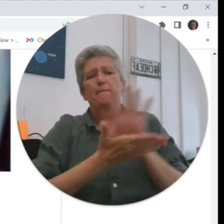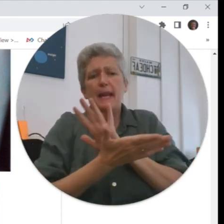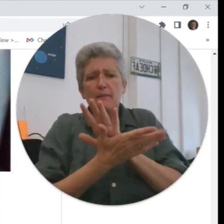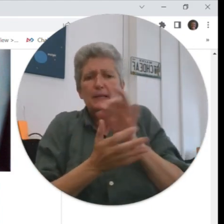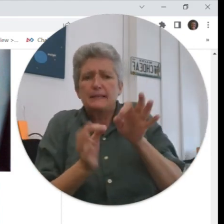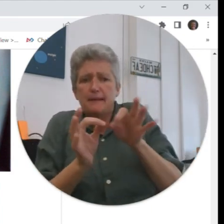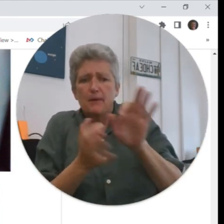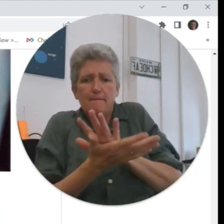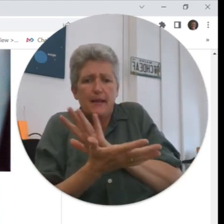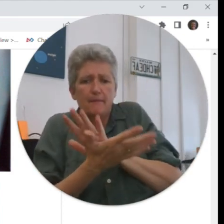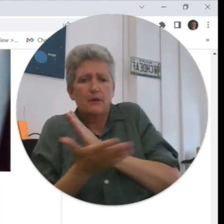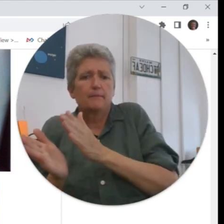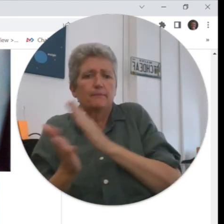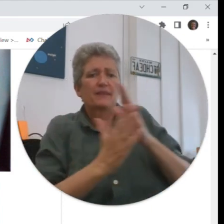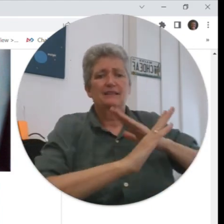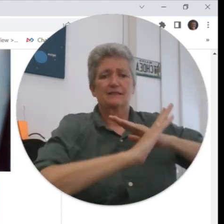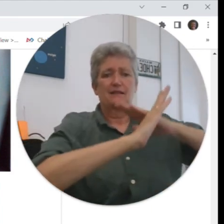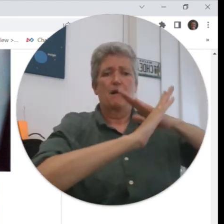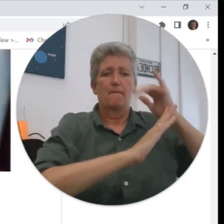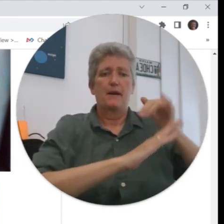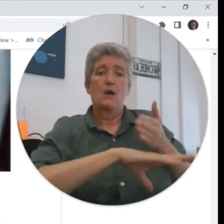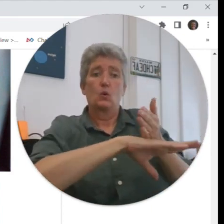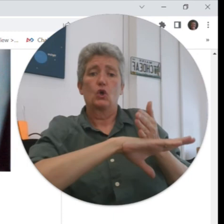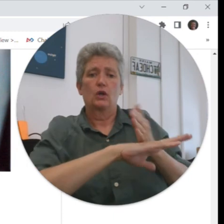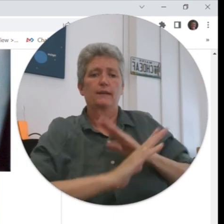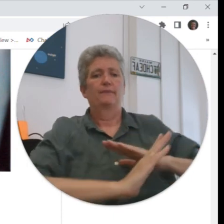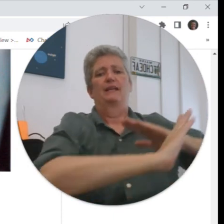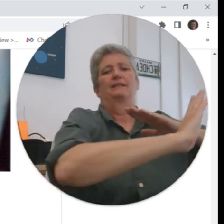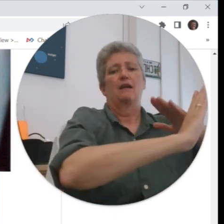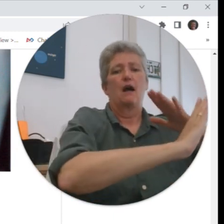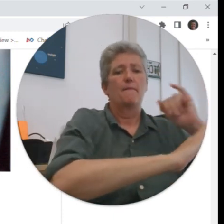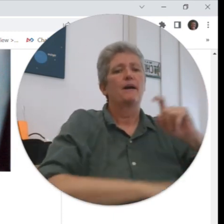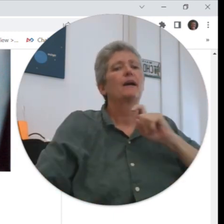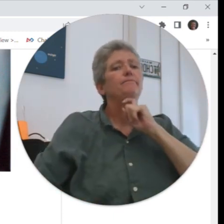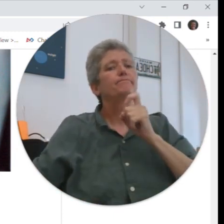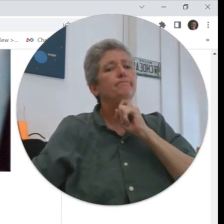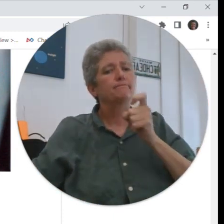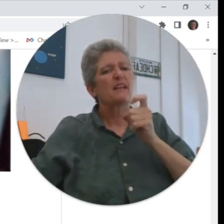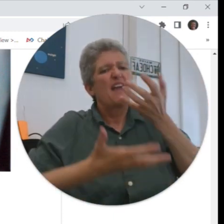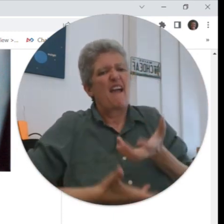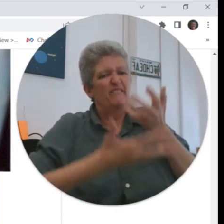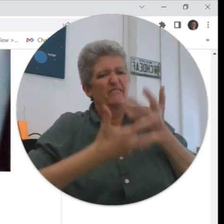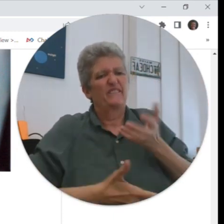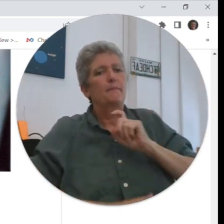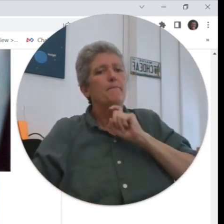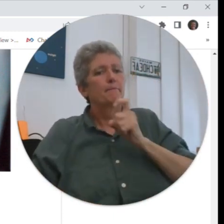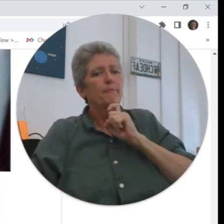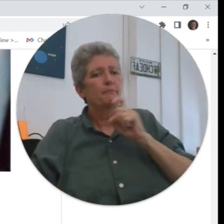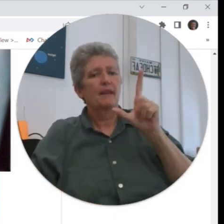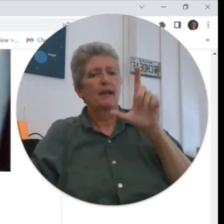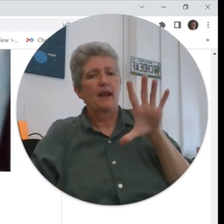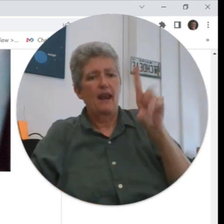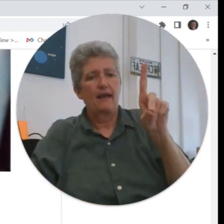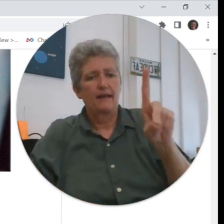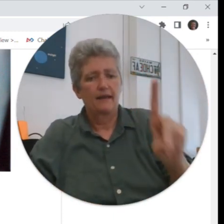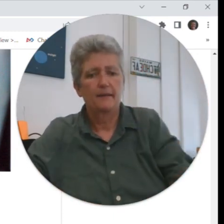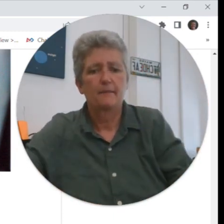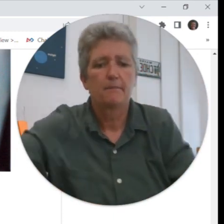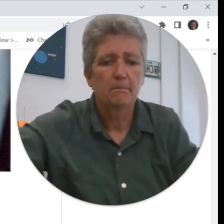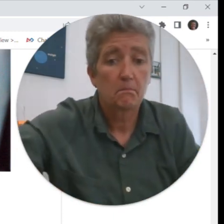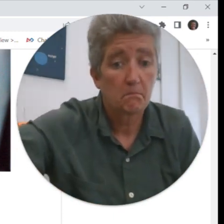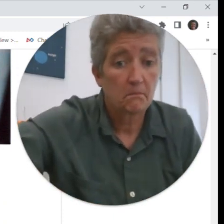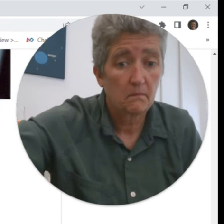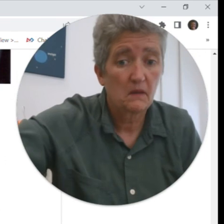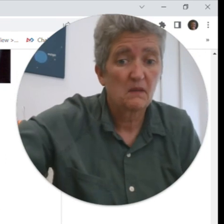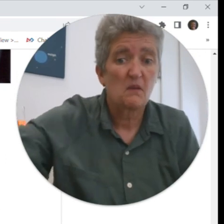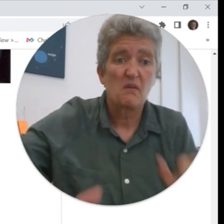great picture showing what can be stopped what can stop different kinds of rays so that heavy